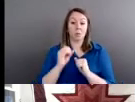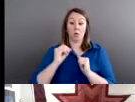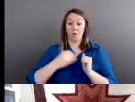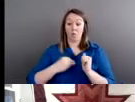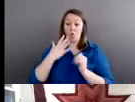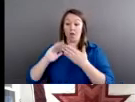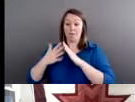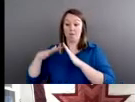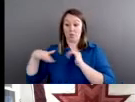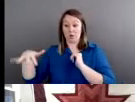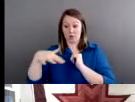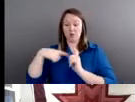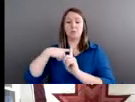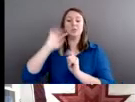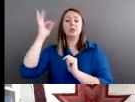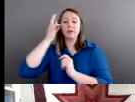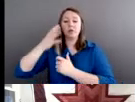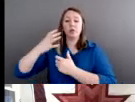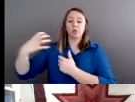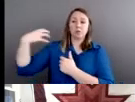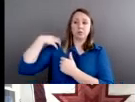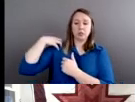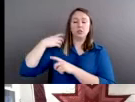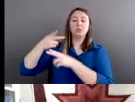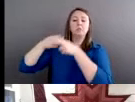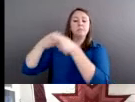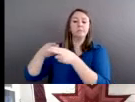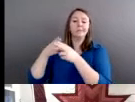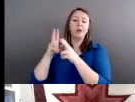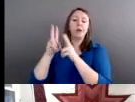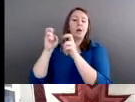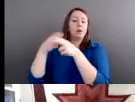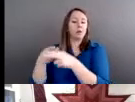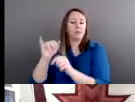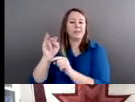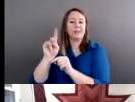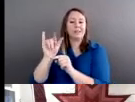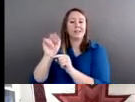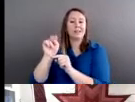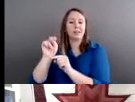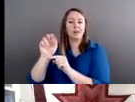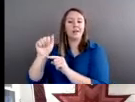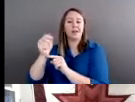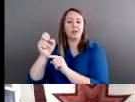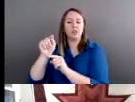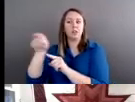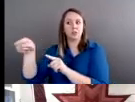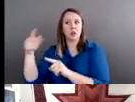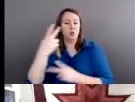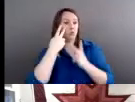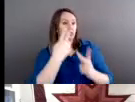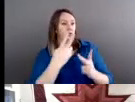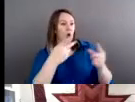as the federal officials who are named Indian agents, were really outraged by what they saw